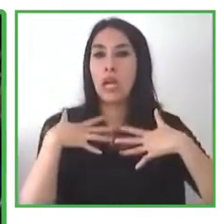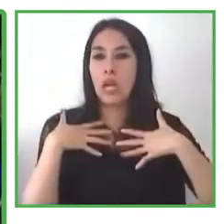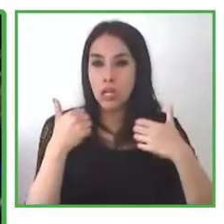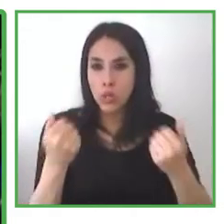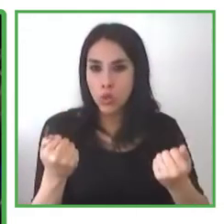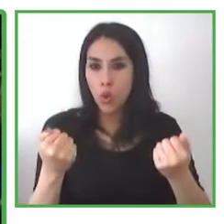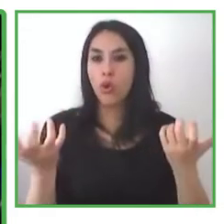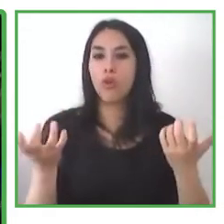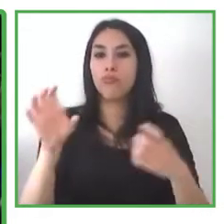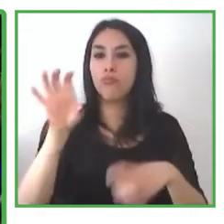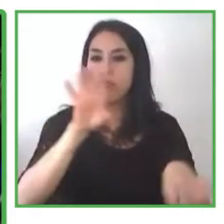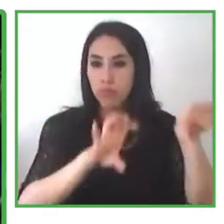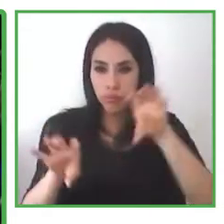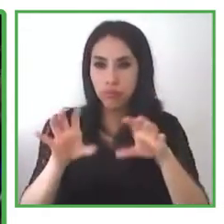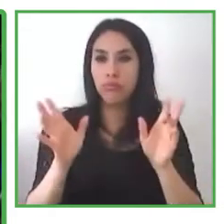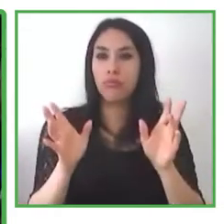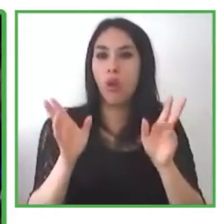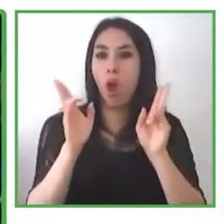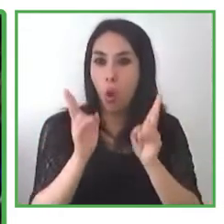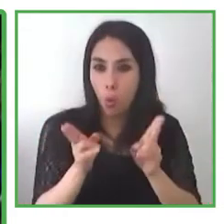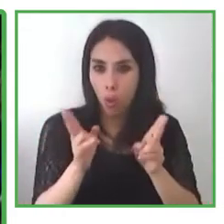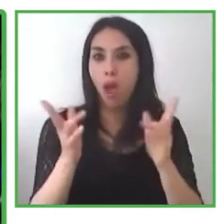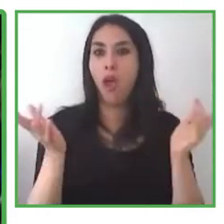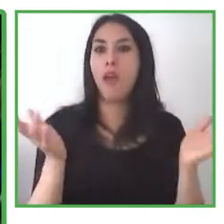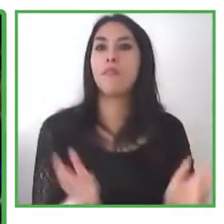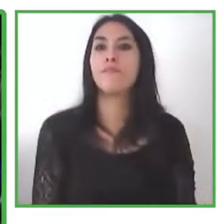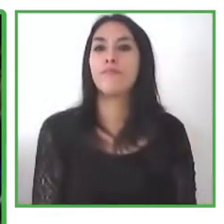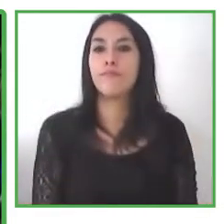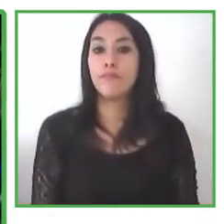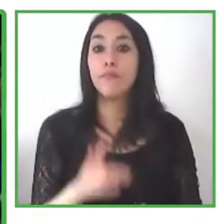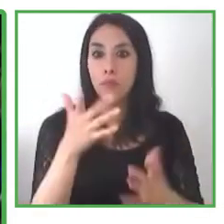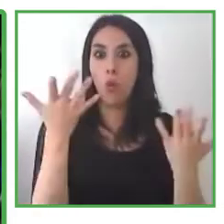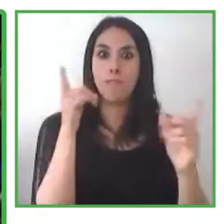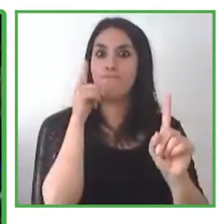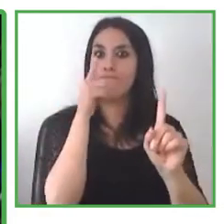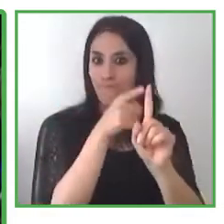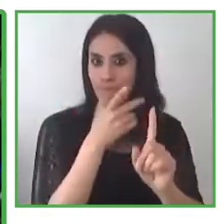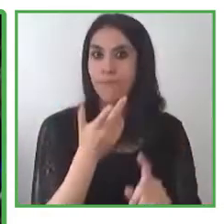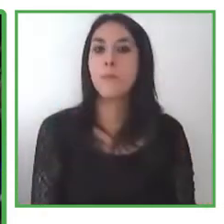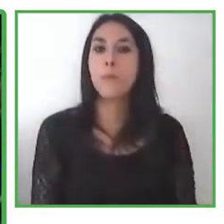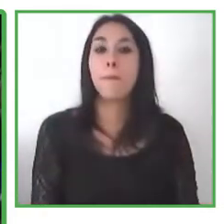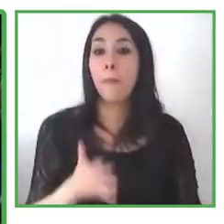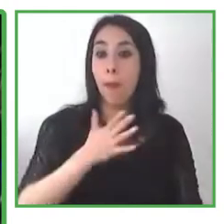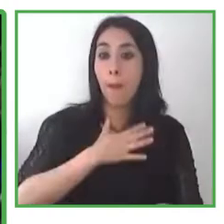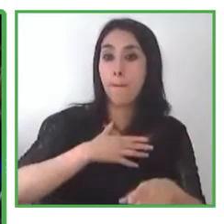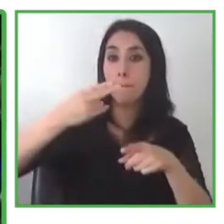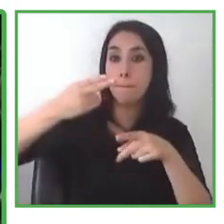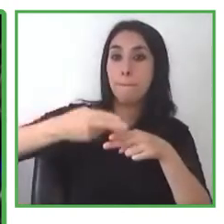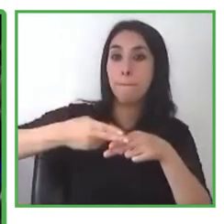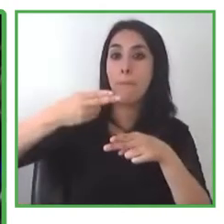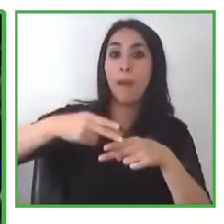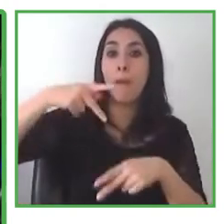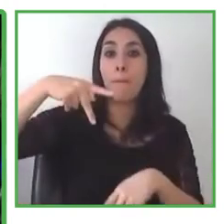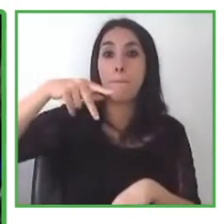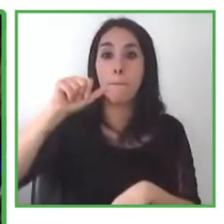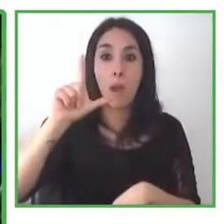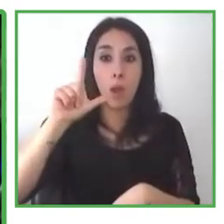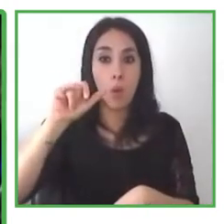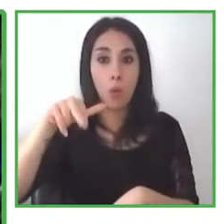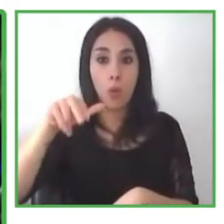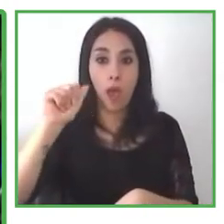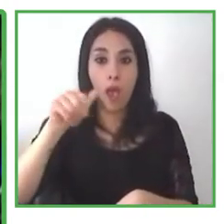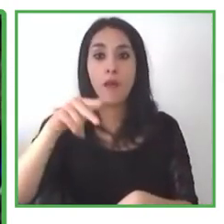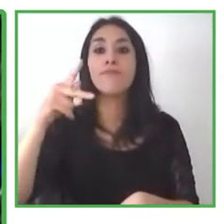at an audience that needs to eat healthy organic and sustainable foods my name is paulina and